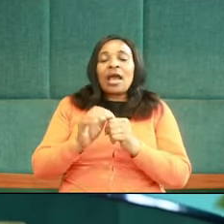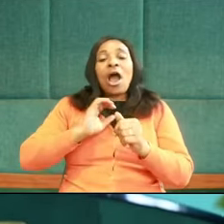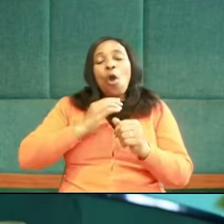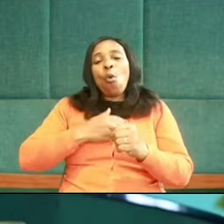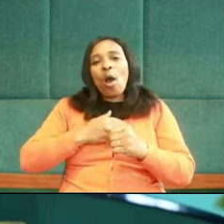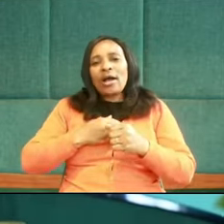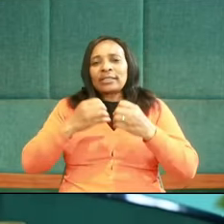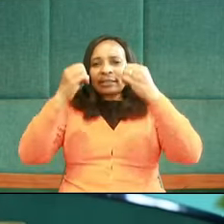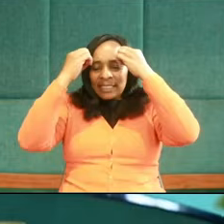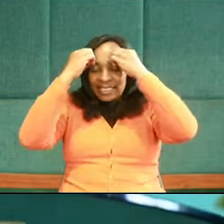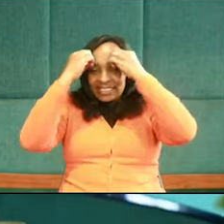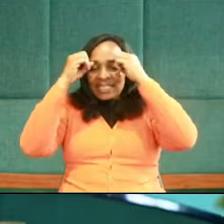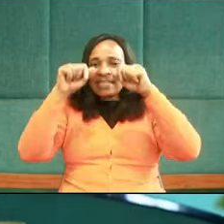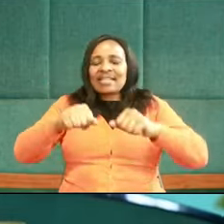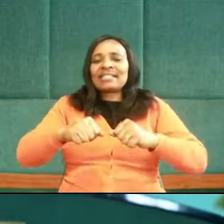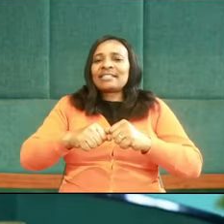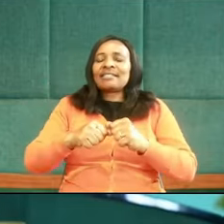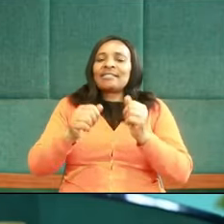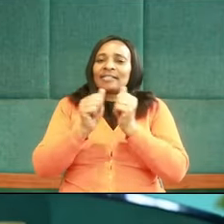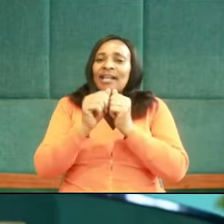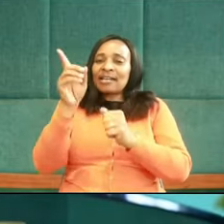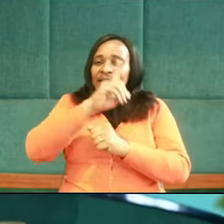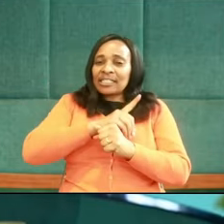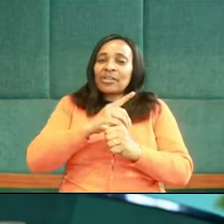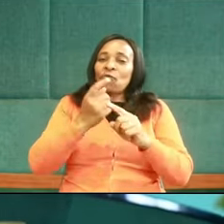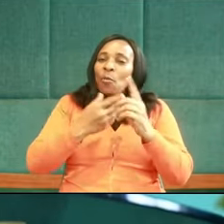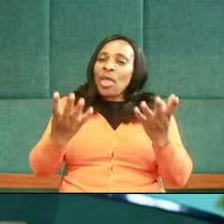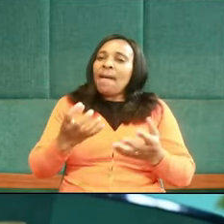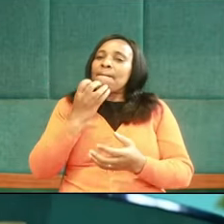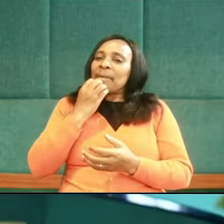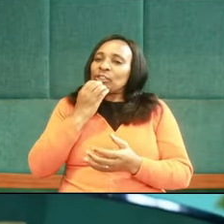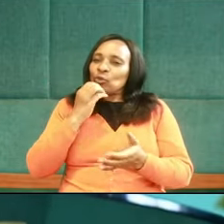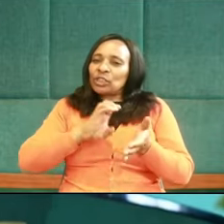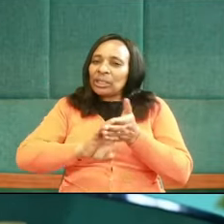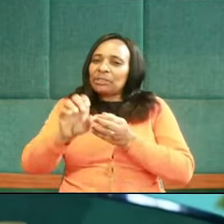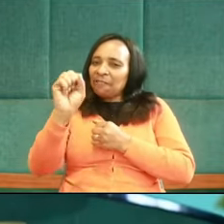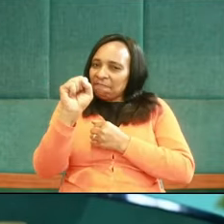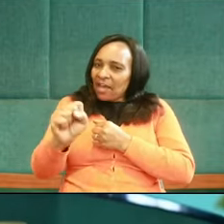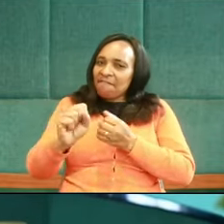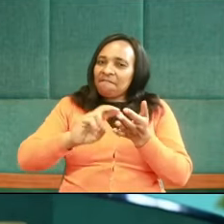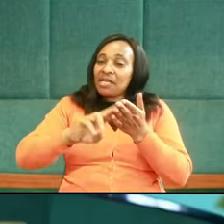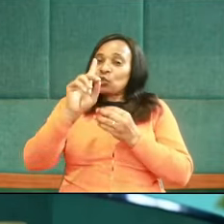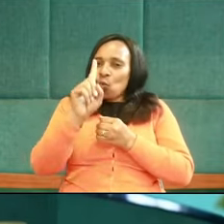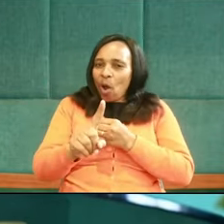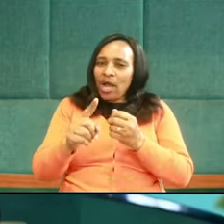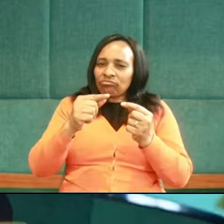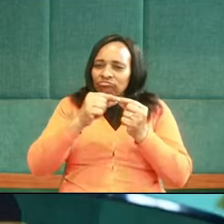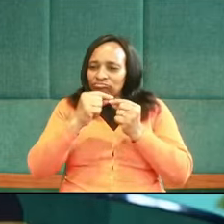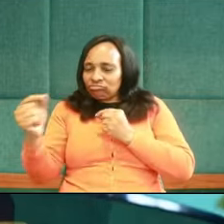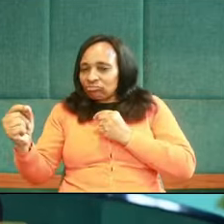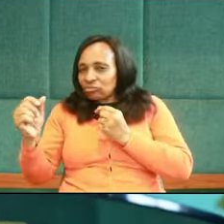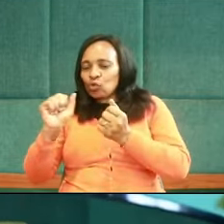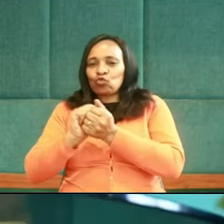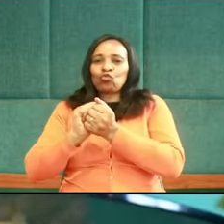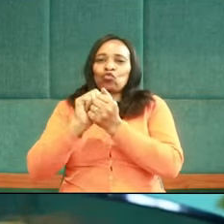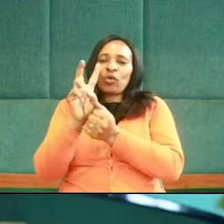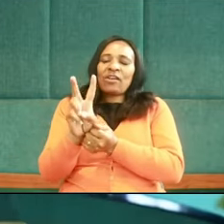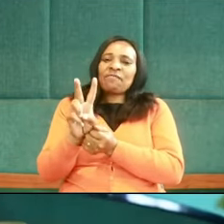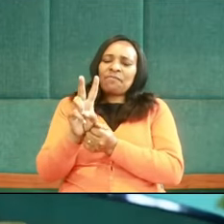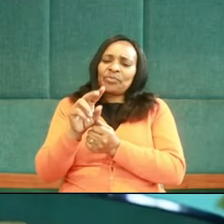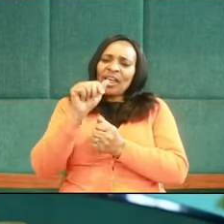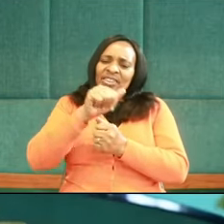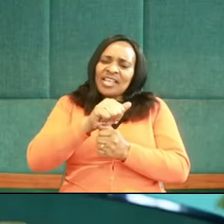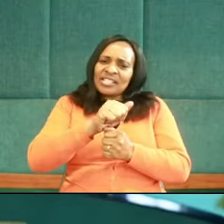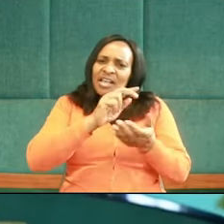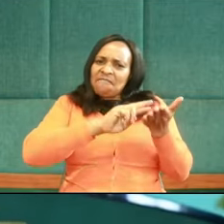study has been based on Matthew chapter 5 verse 1 to verse number 12. And from that